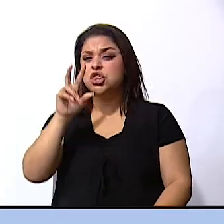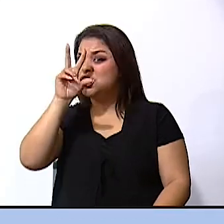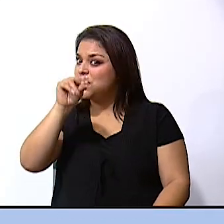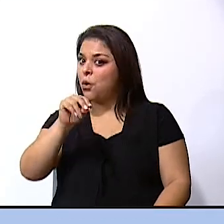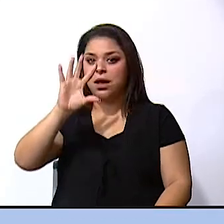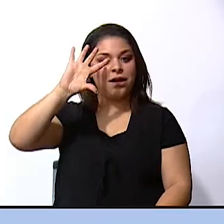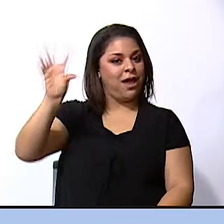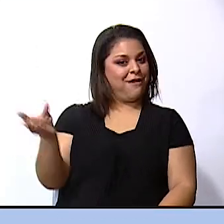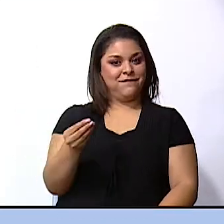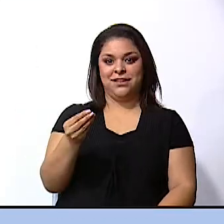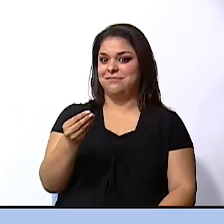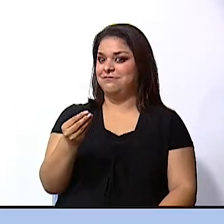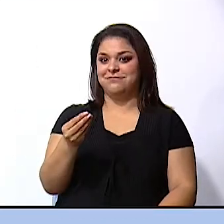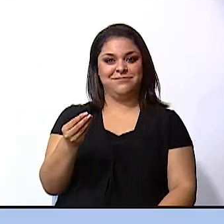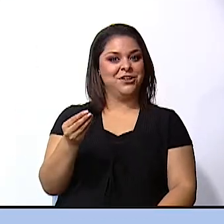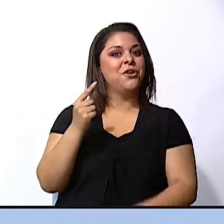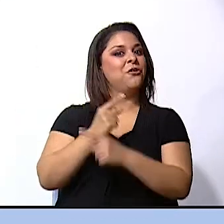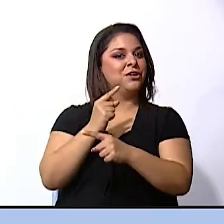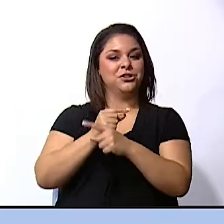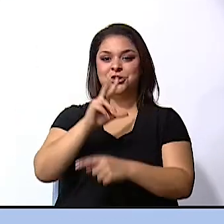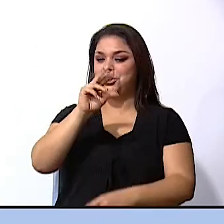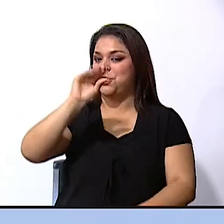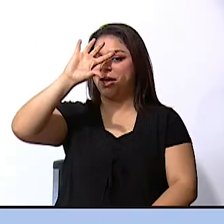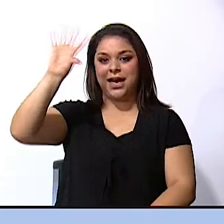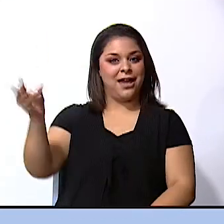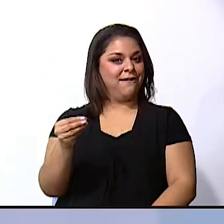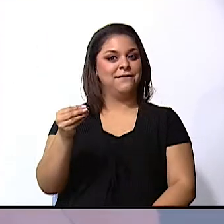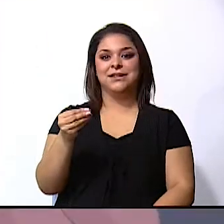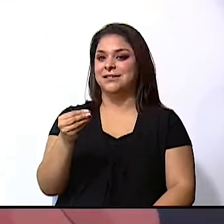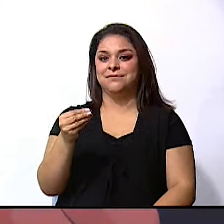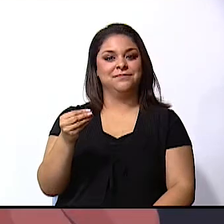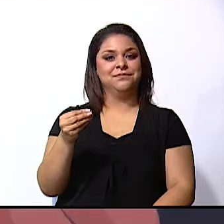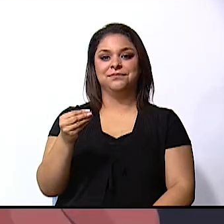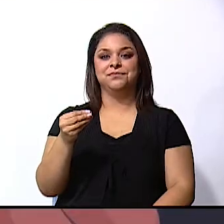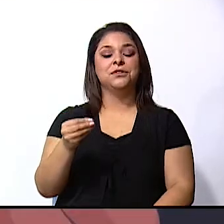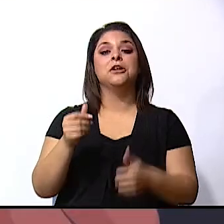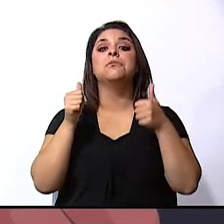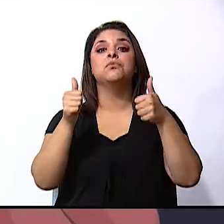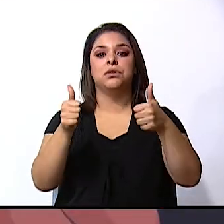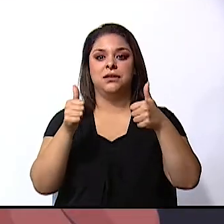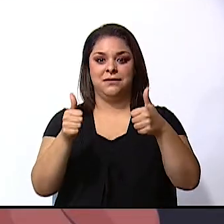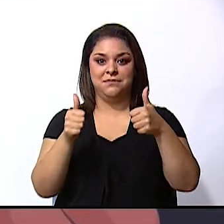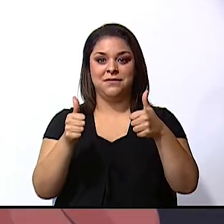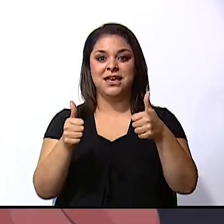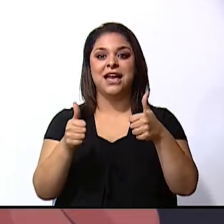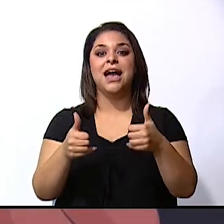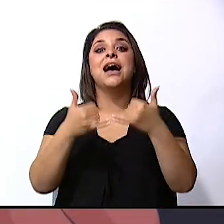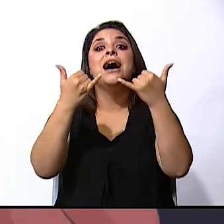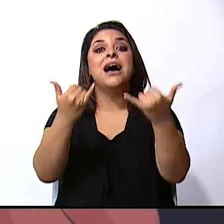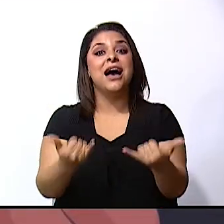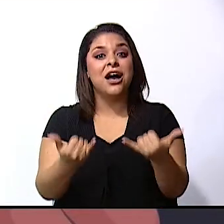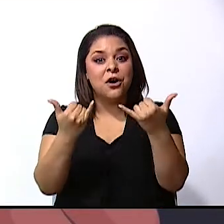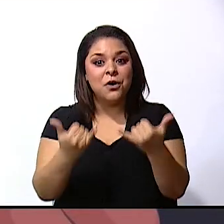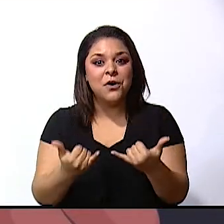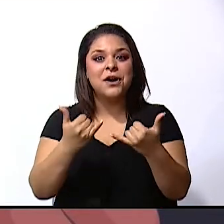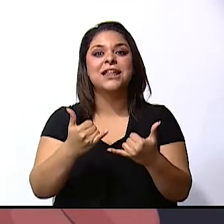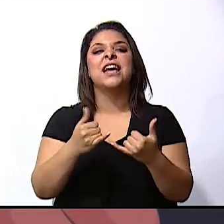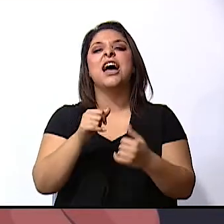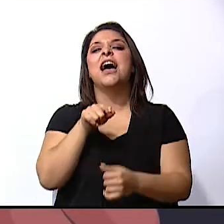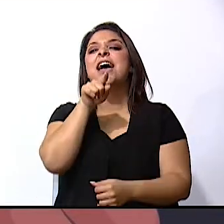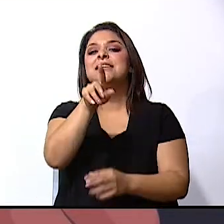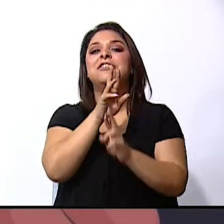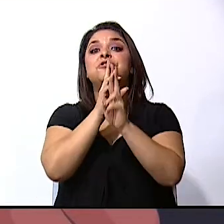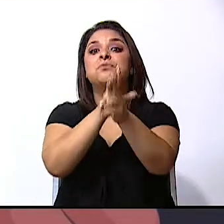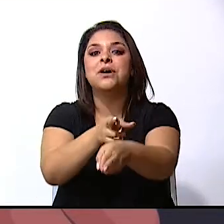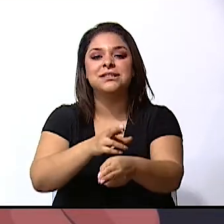in africa correct and we are going to have the answer the at the end of